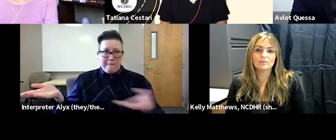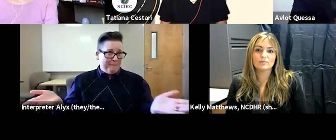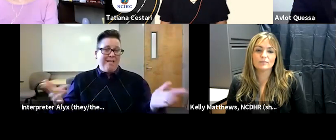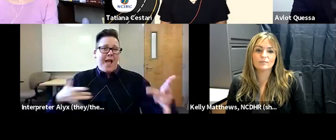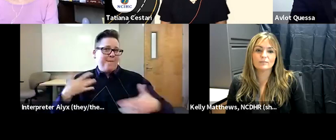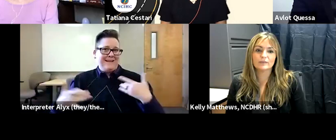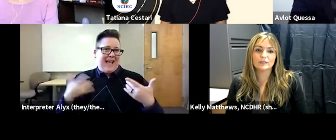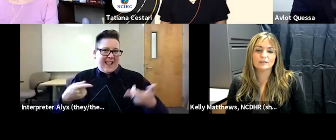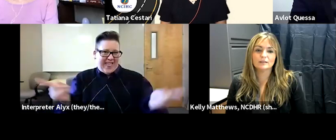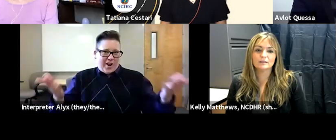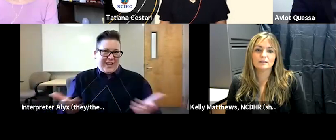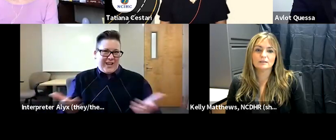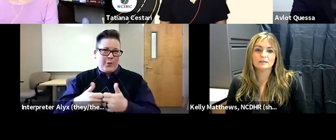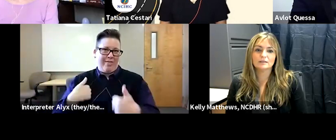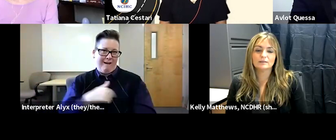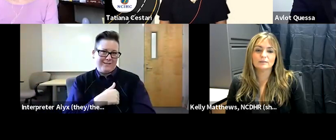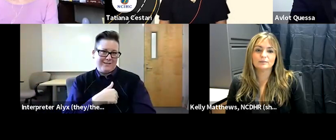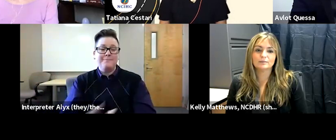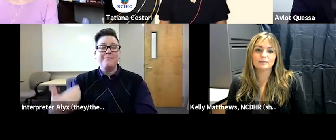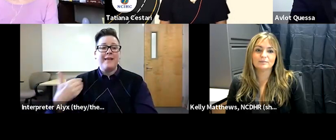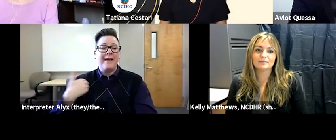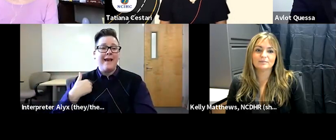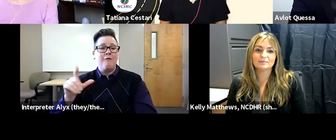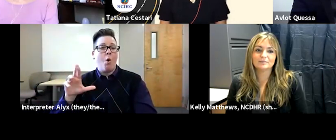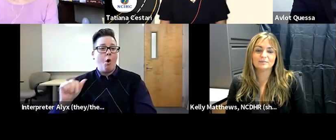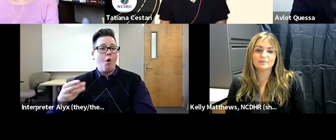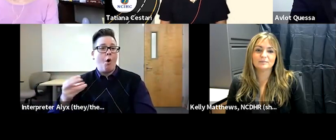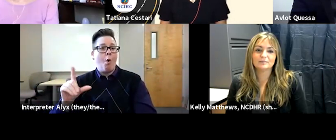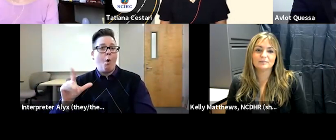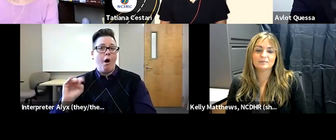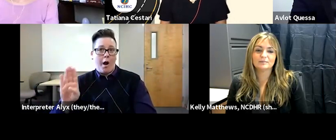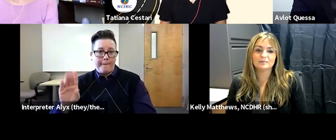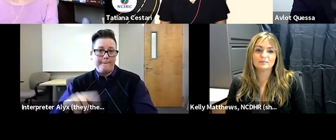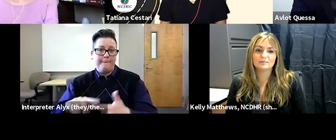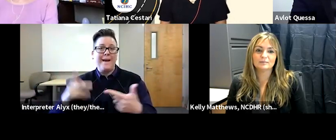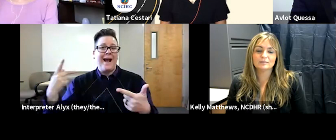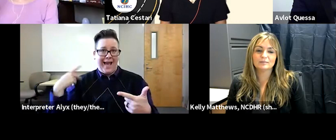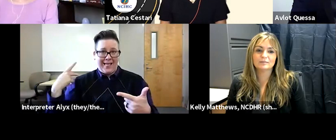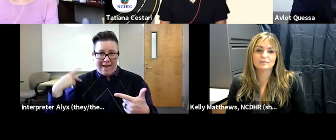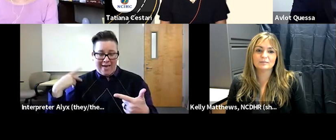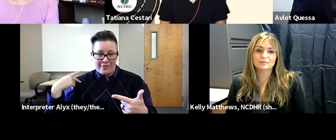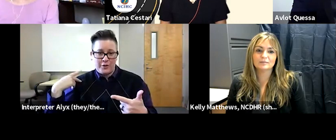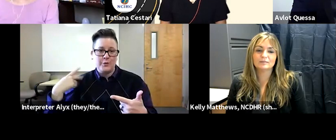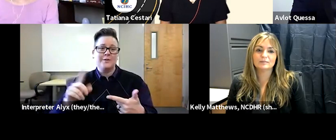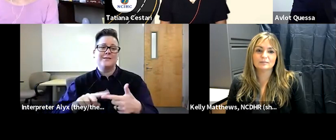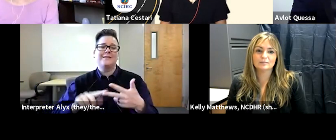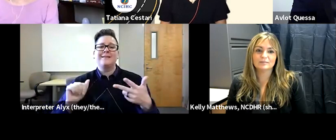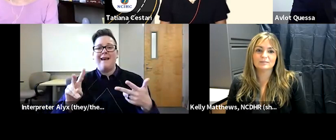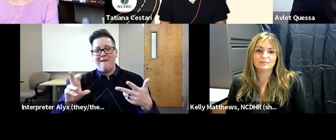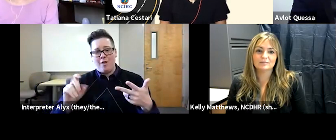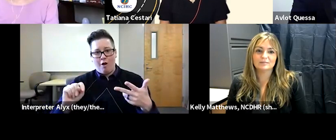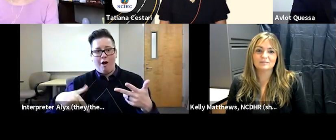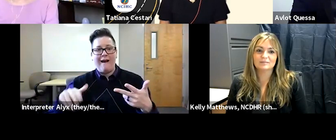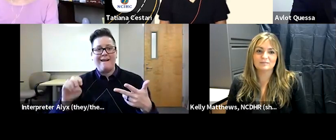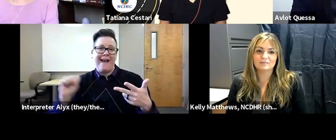to have them here with us we have laura holcomb we have kelly matthews and avlo casa